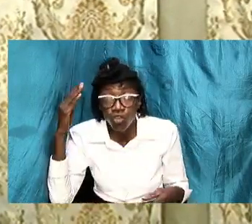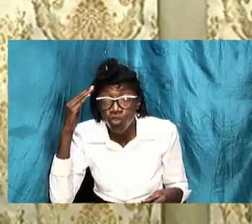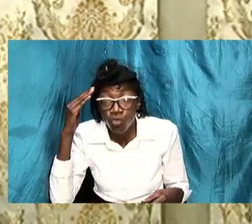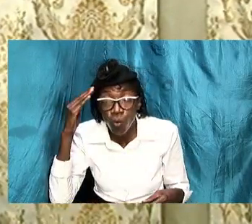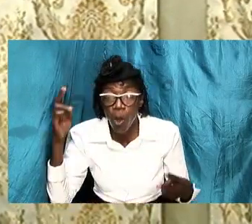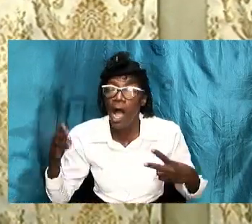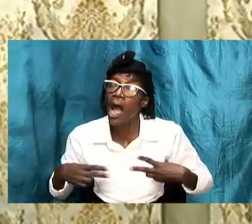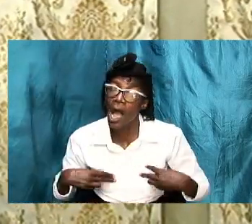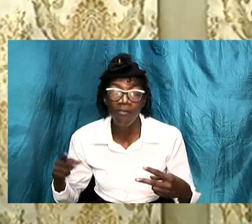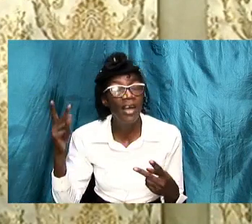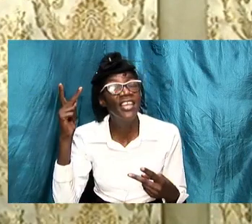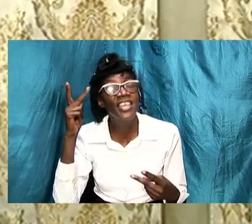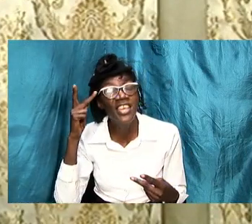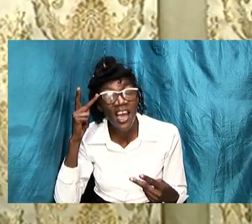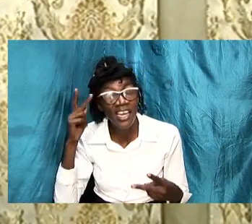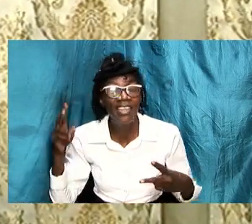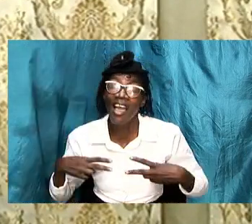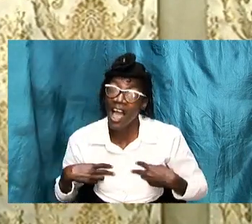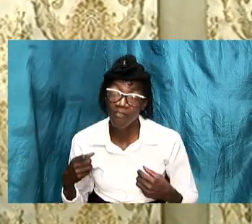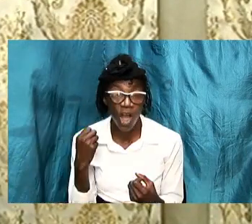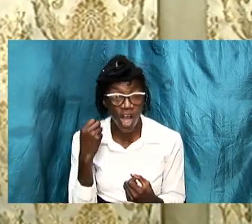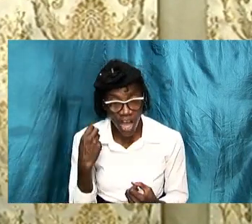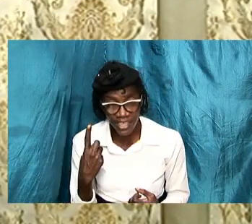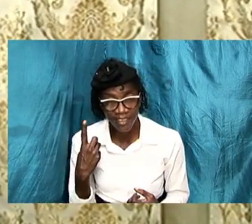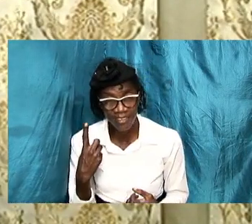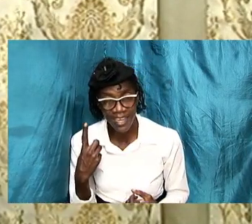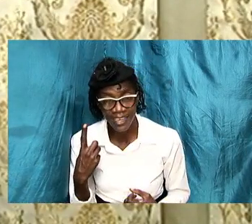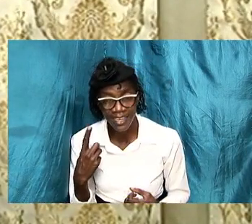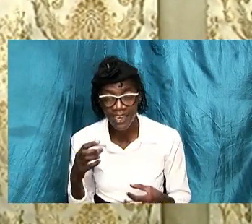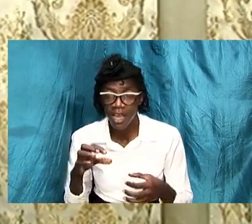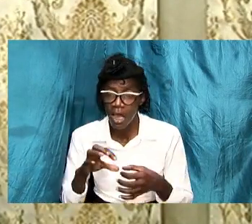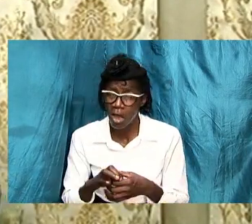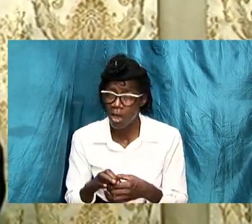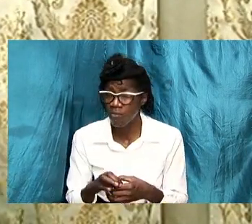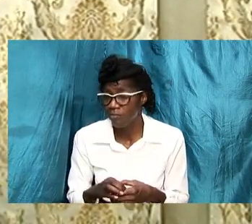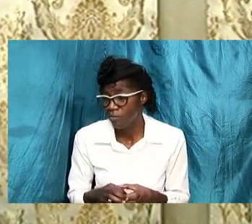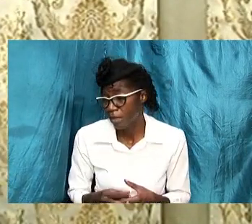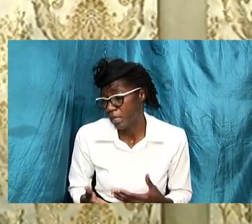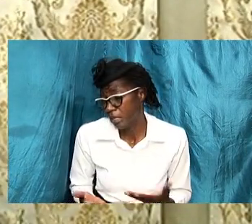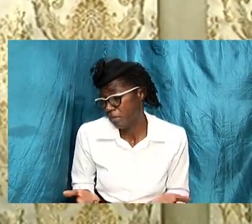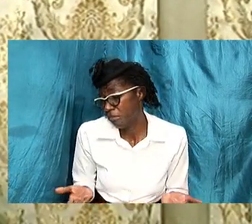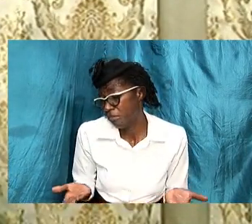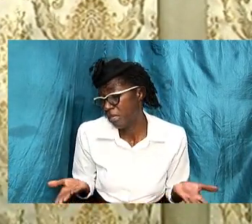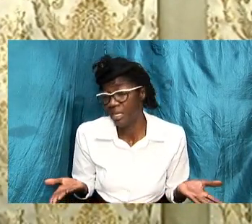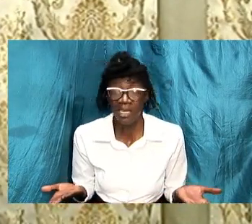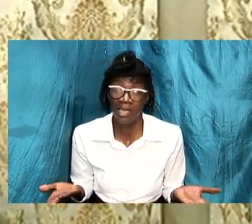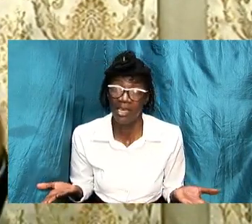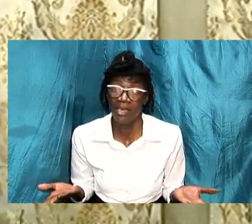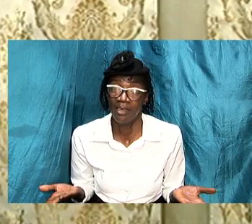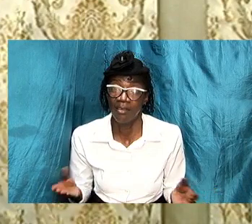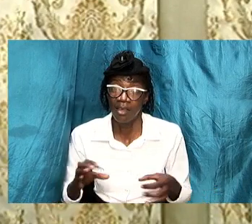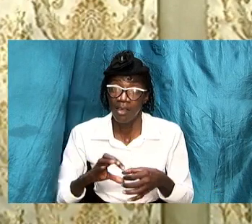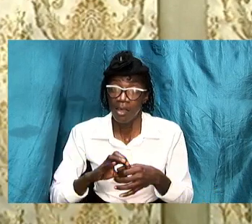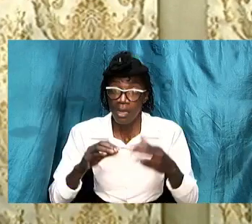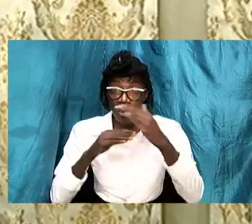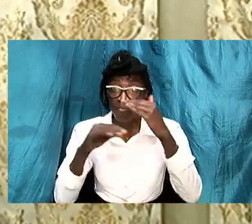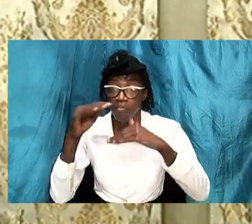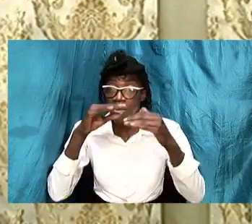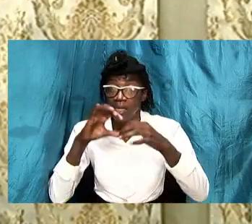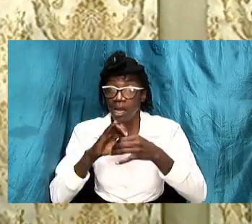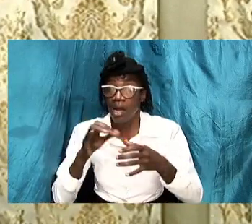we ought to have understanding of the basic construct of a woman